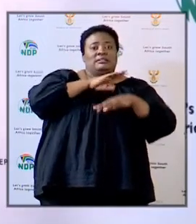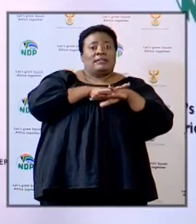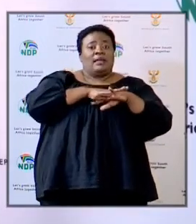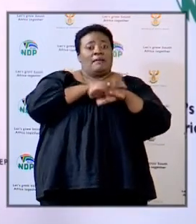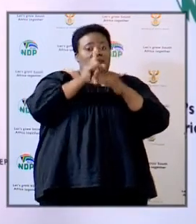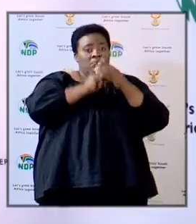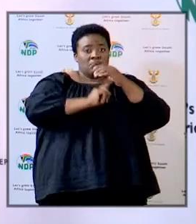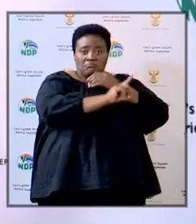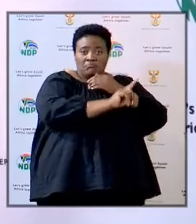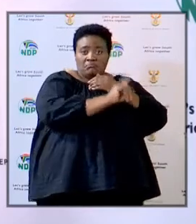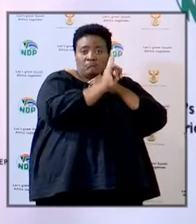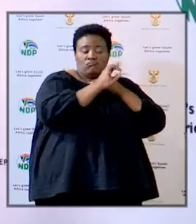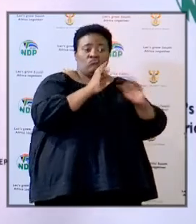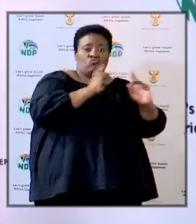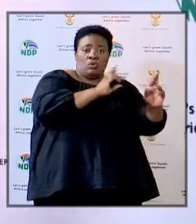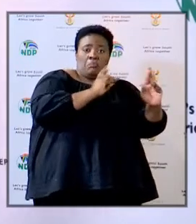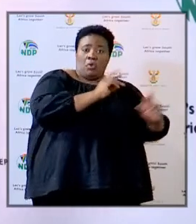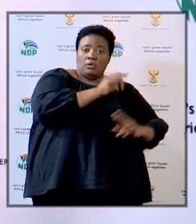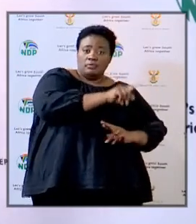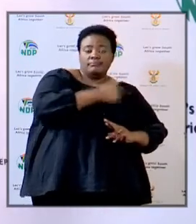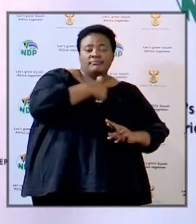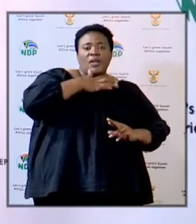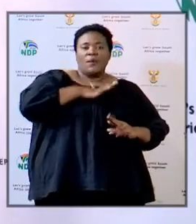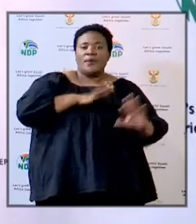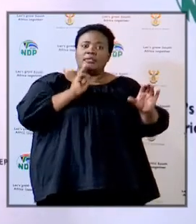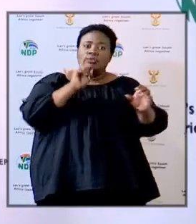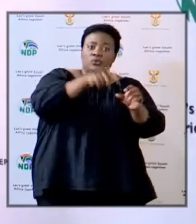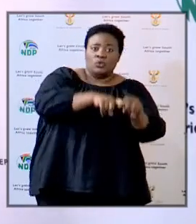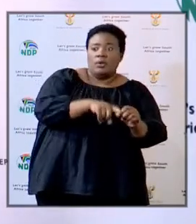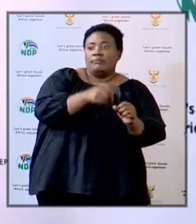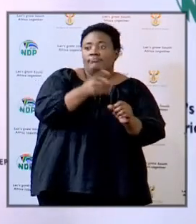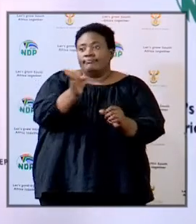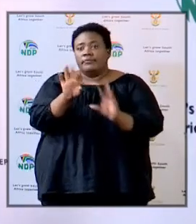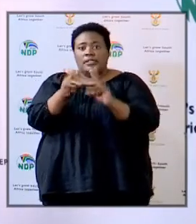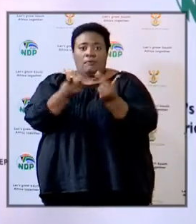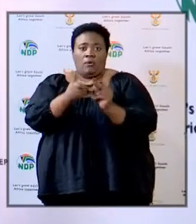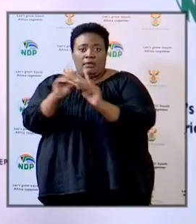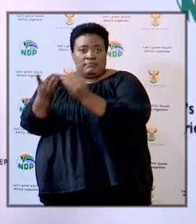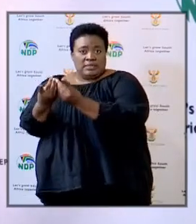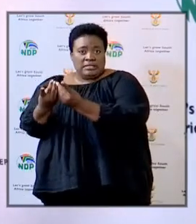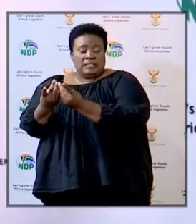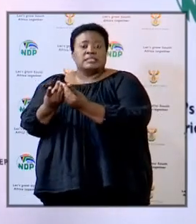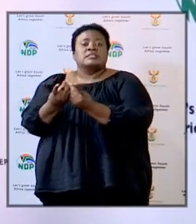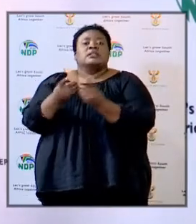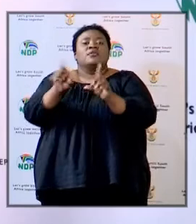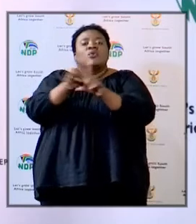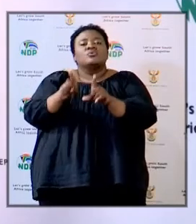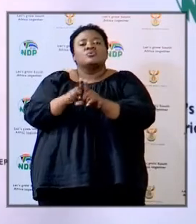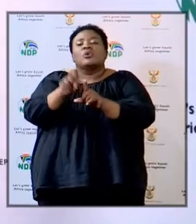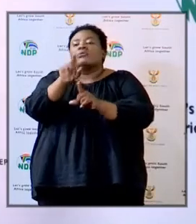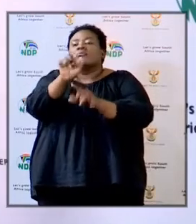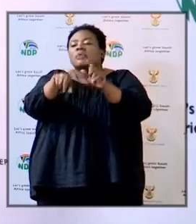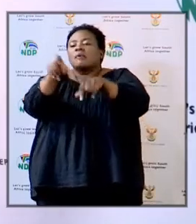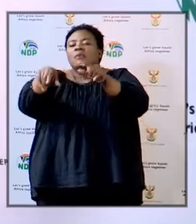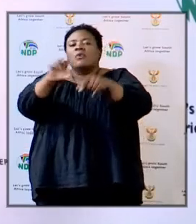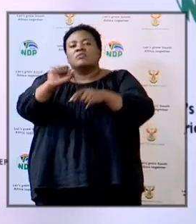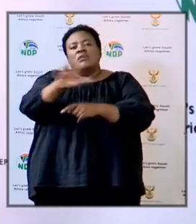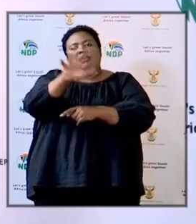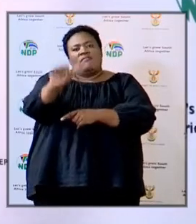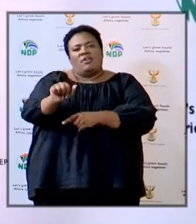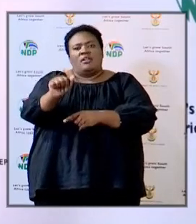point when we came to report to you. And I want to join the department and the rest of South Africans to